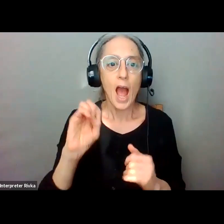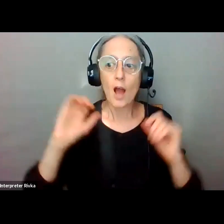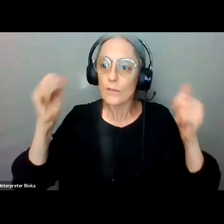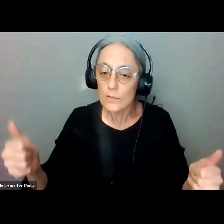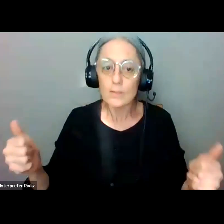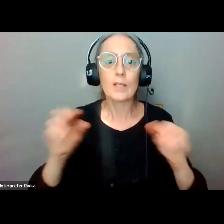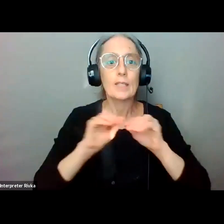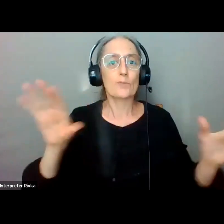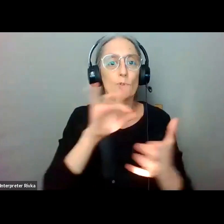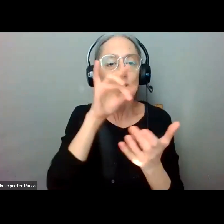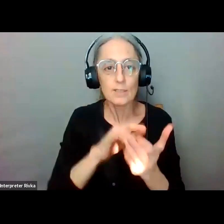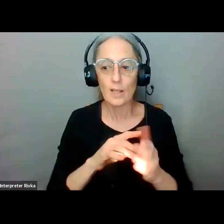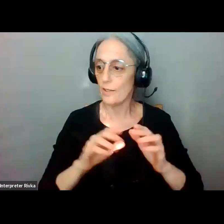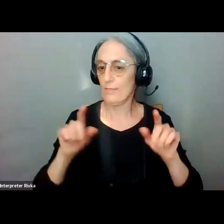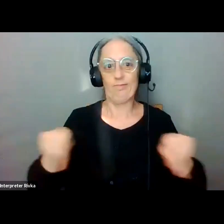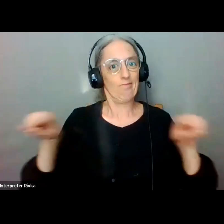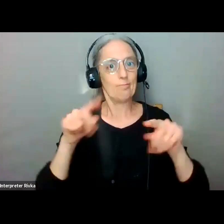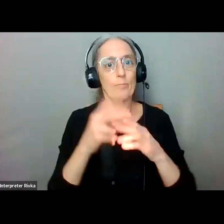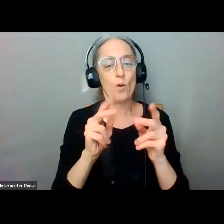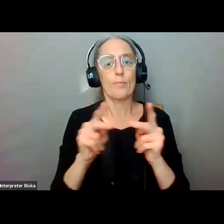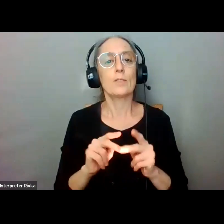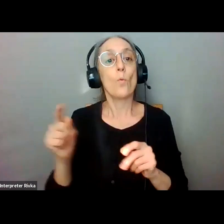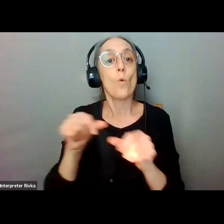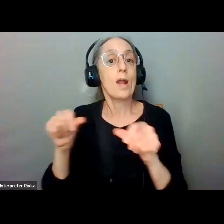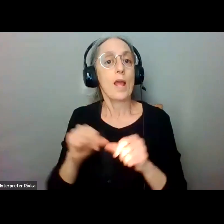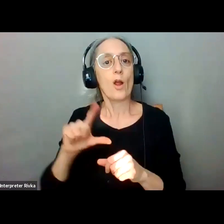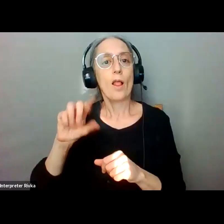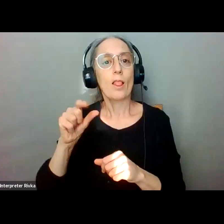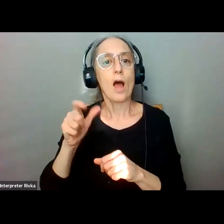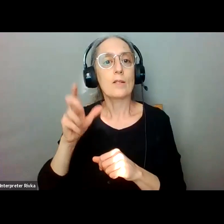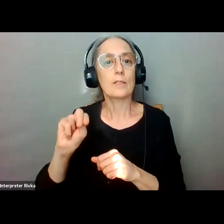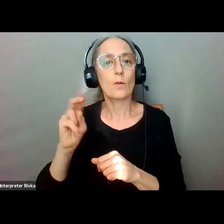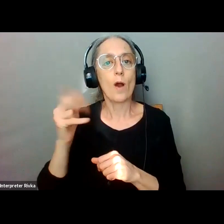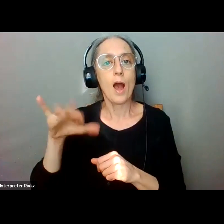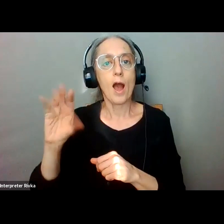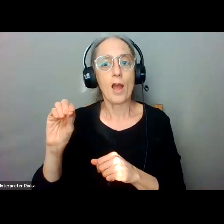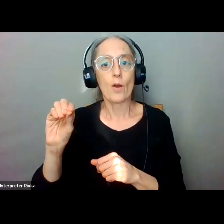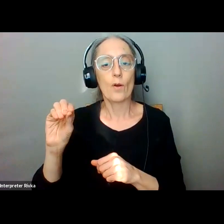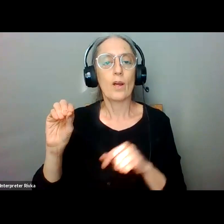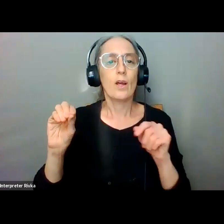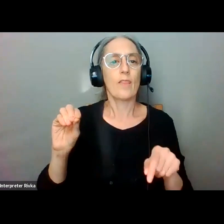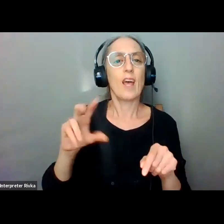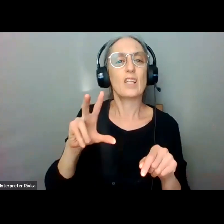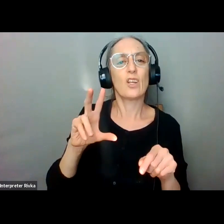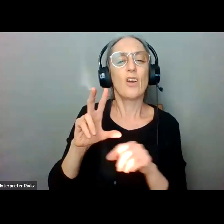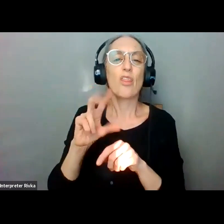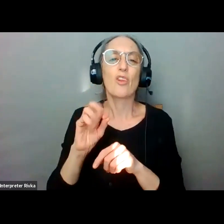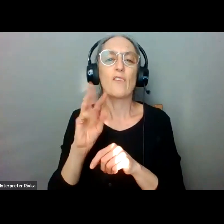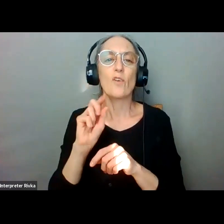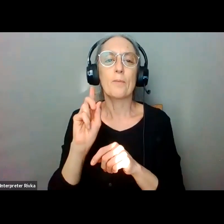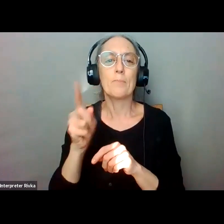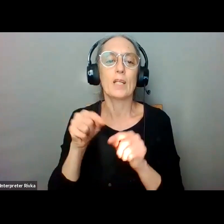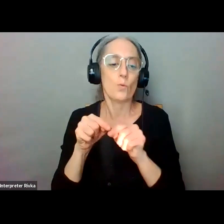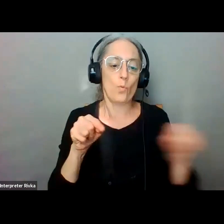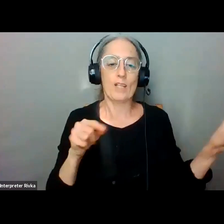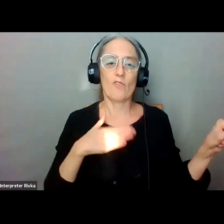is in london ohio which is about 30 minutes west of 30 to 40 minutes west of where i live the other one is down at